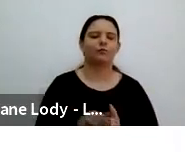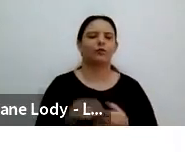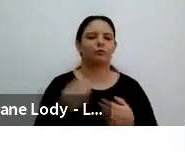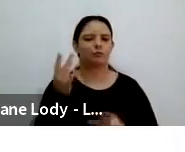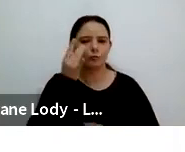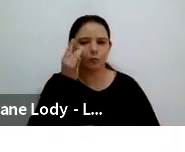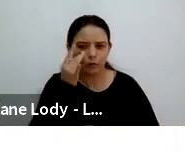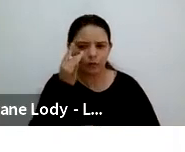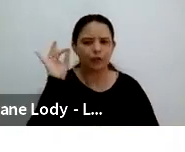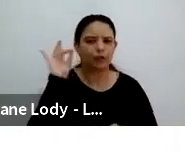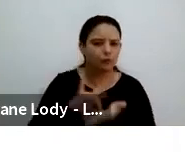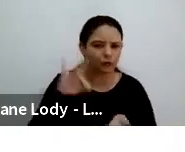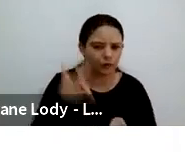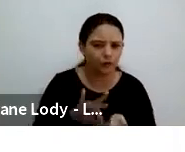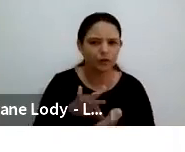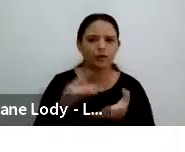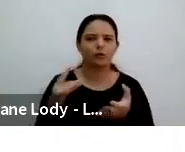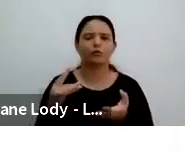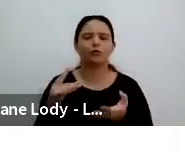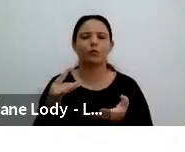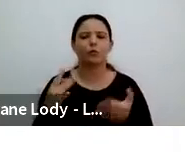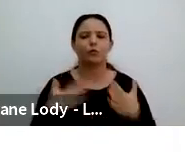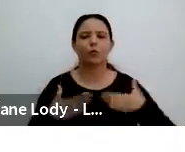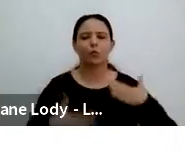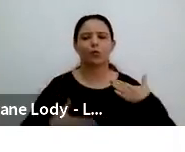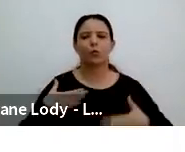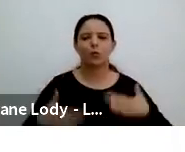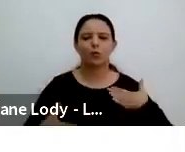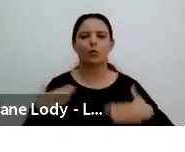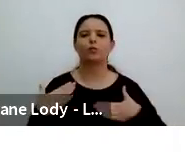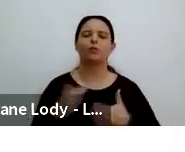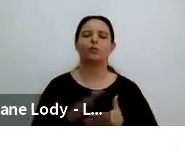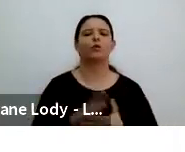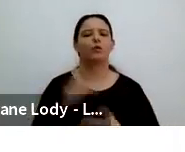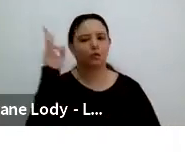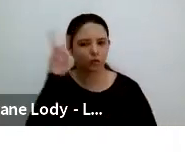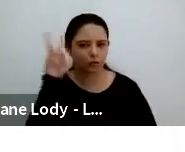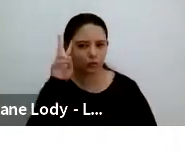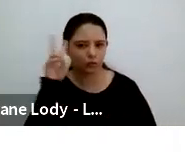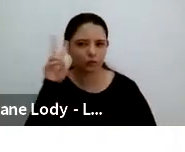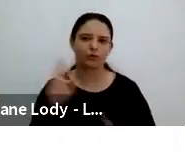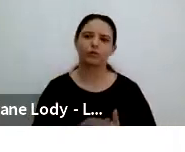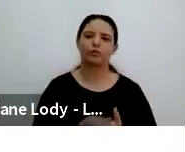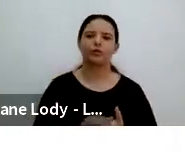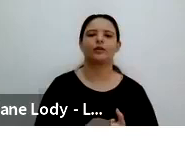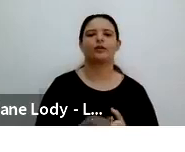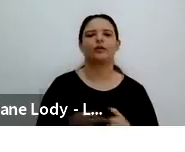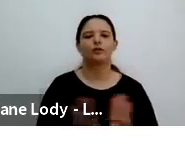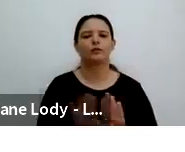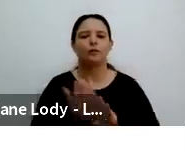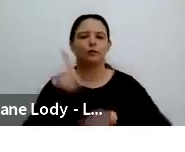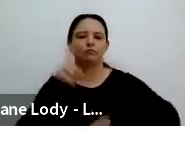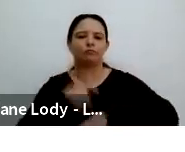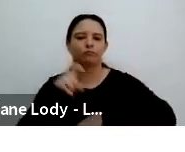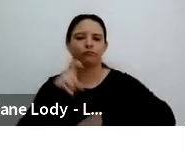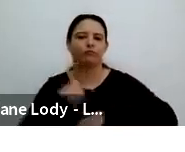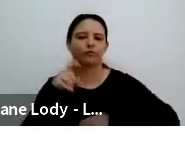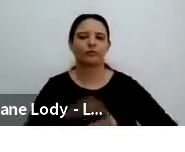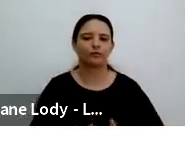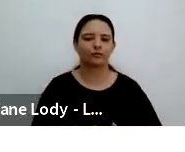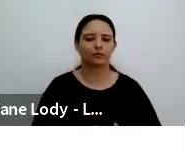involves flat assemblage in the moment rather than government. In ethno-methodological and phenomenological